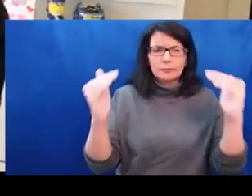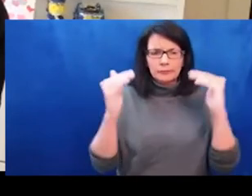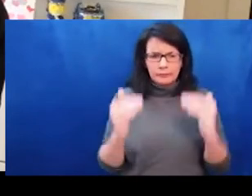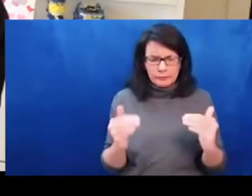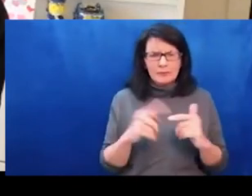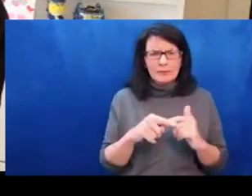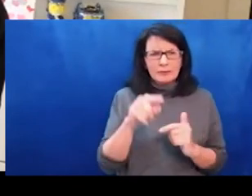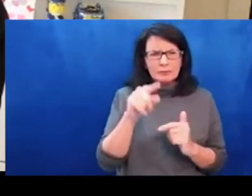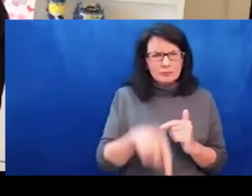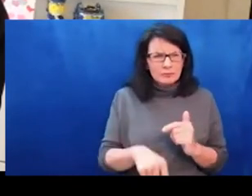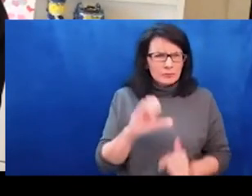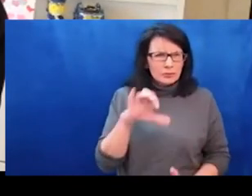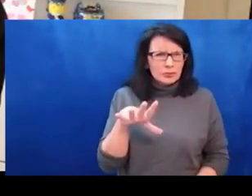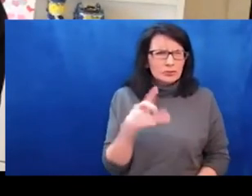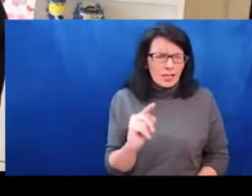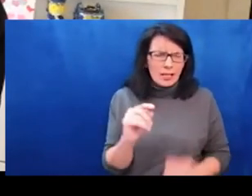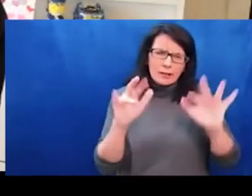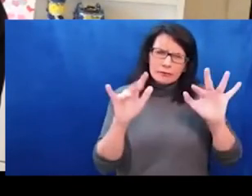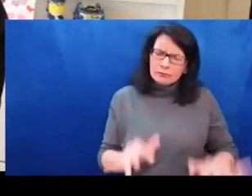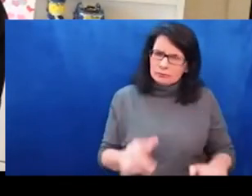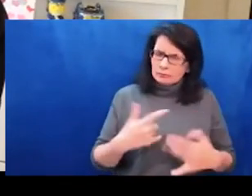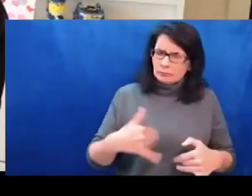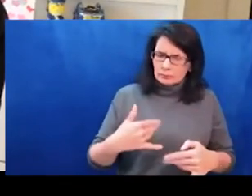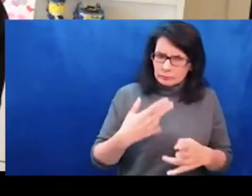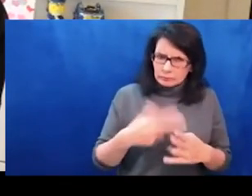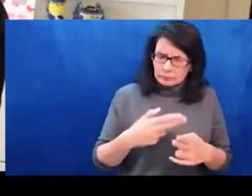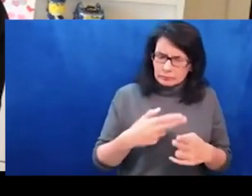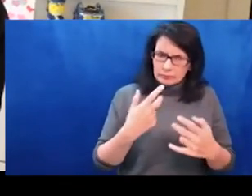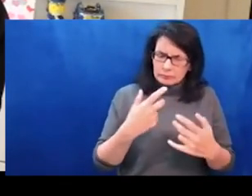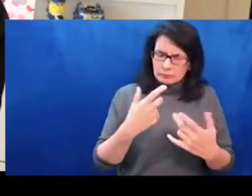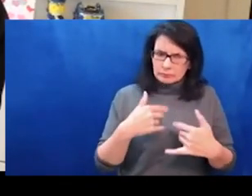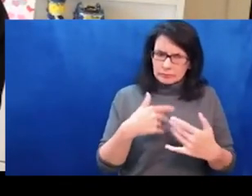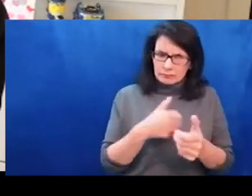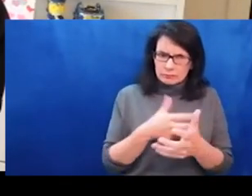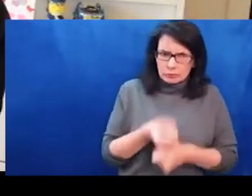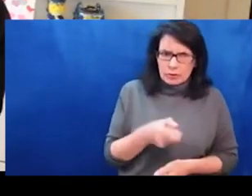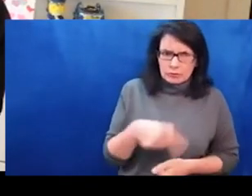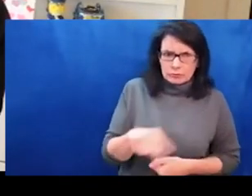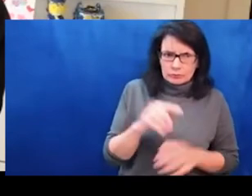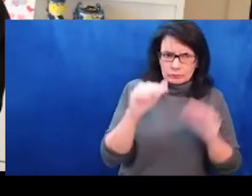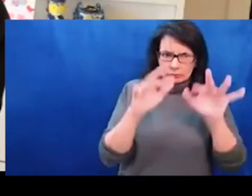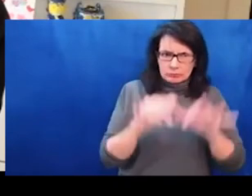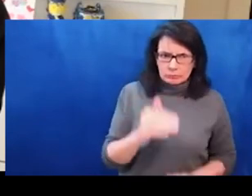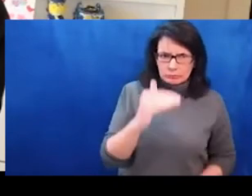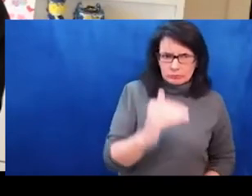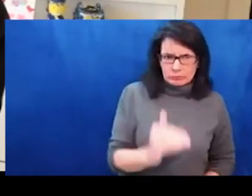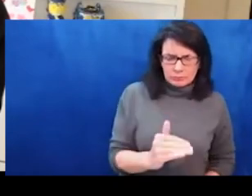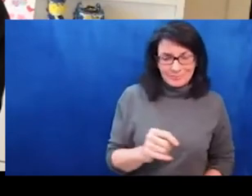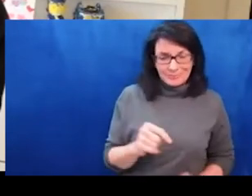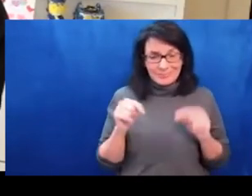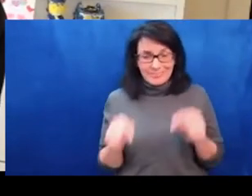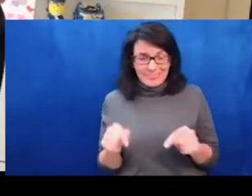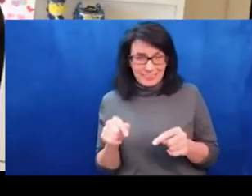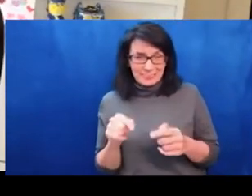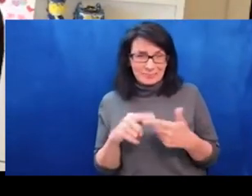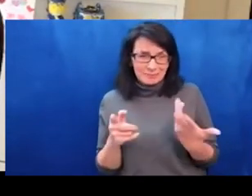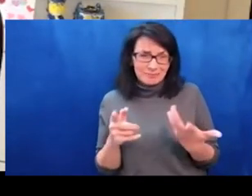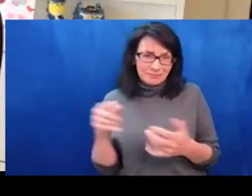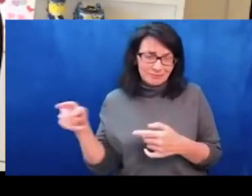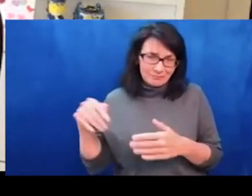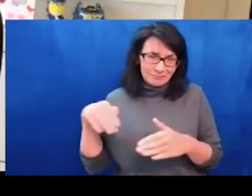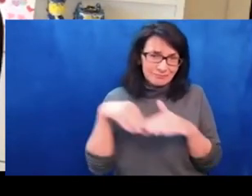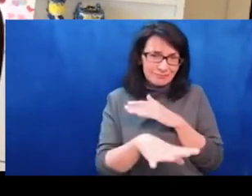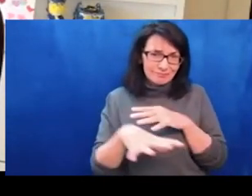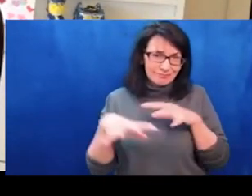to destroy that culture. It is something that museums and other cultural institutions who are otherwise protected under humanitarian